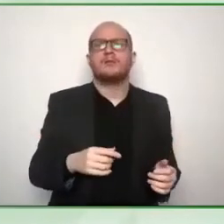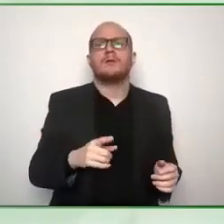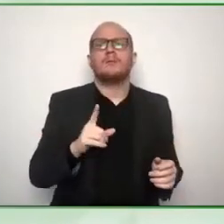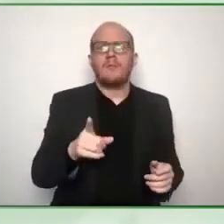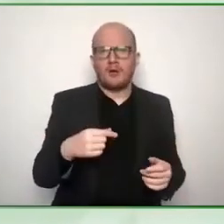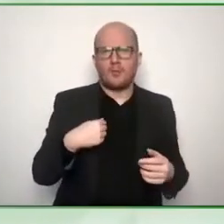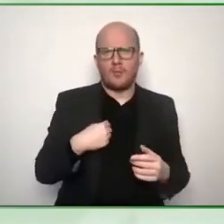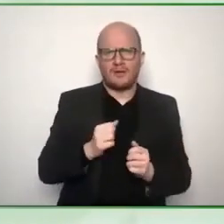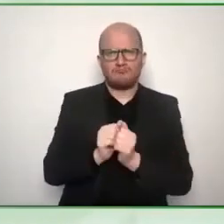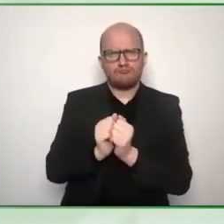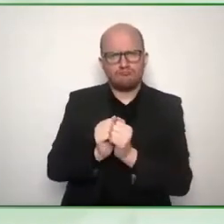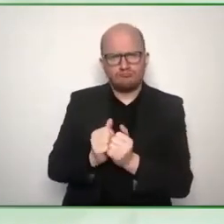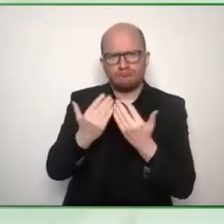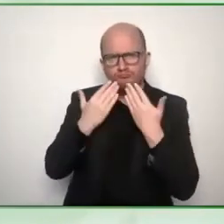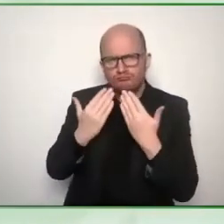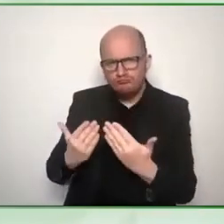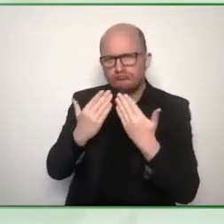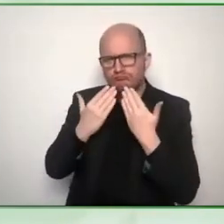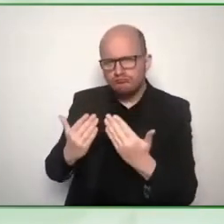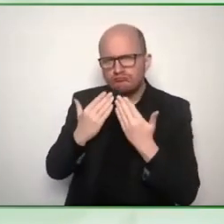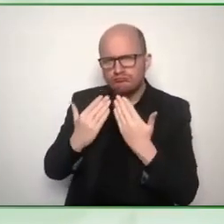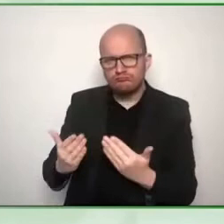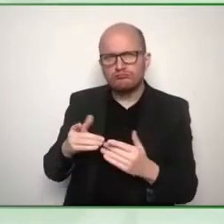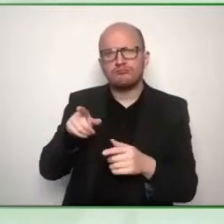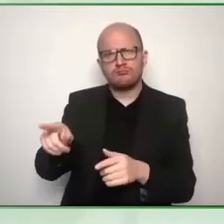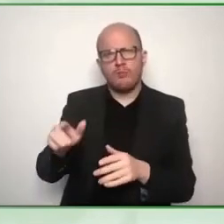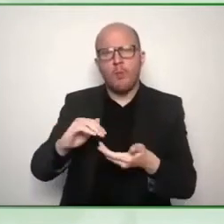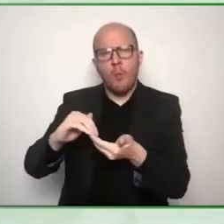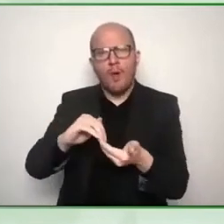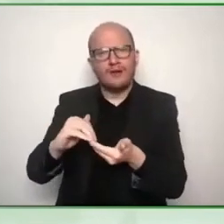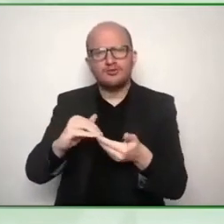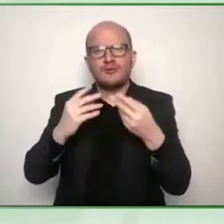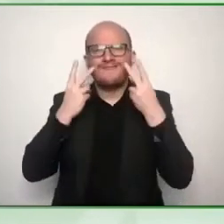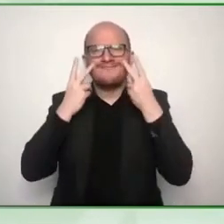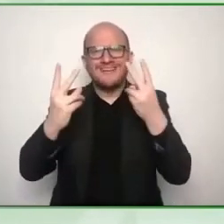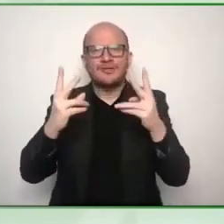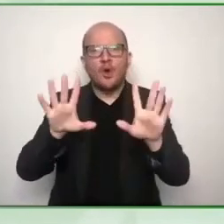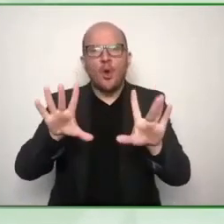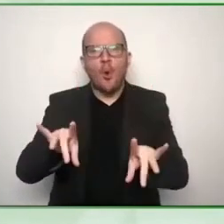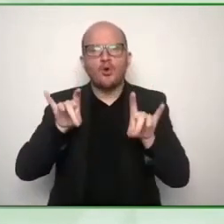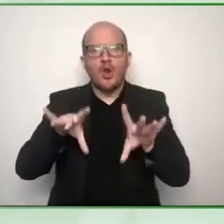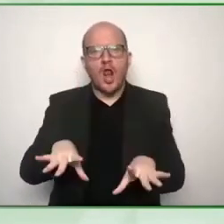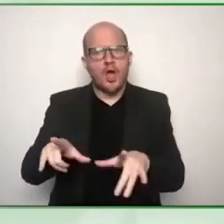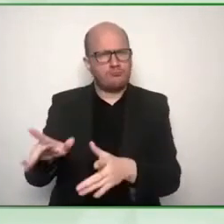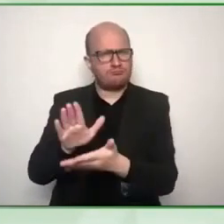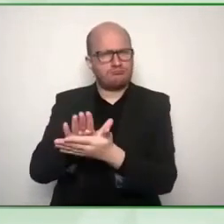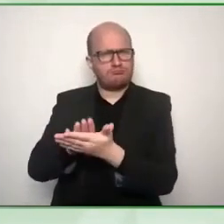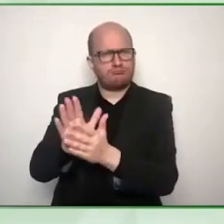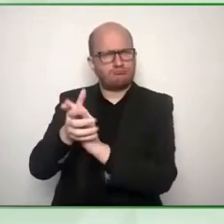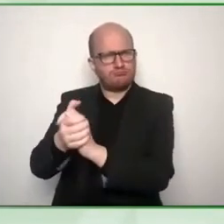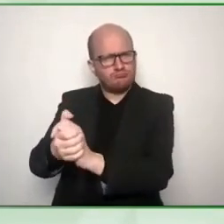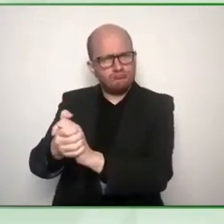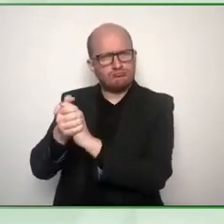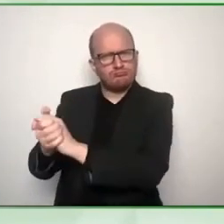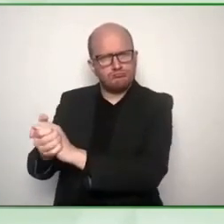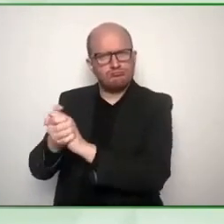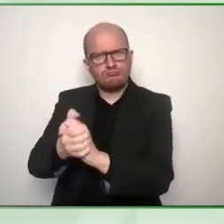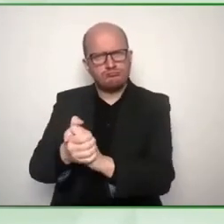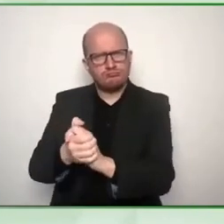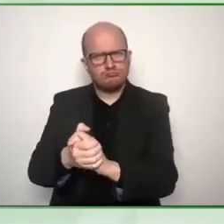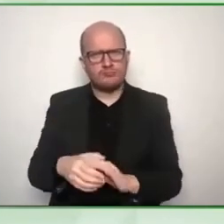and really championing our work as well it's fantastic to hear especially i think also the international reach with british columbia